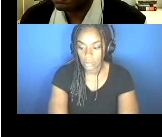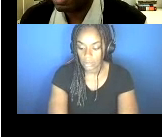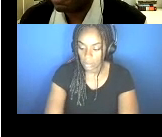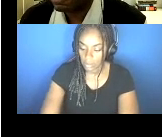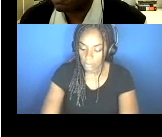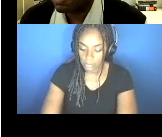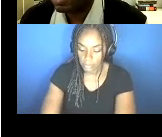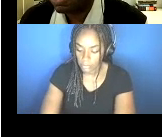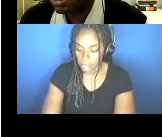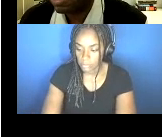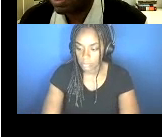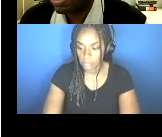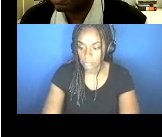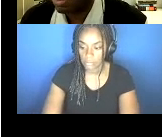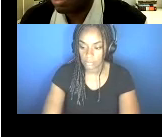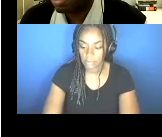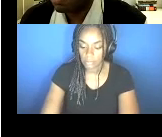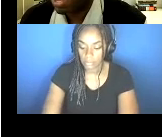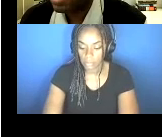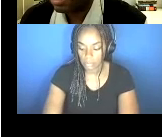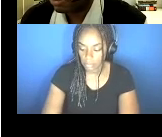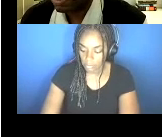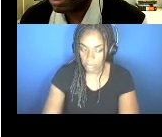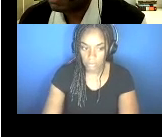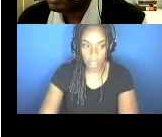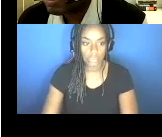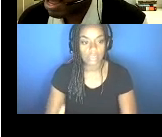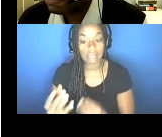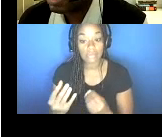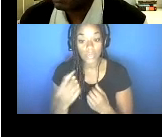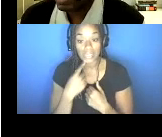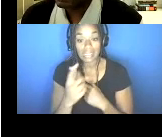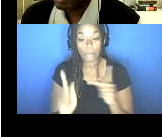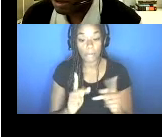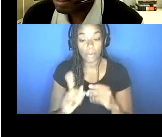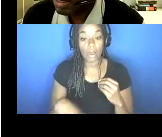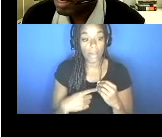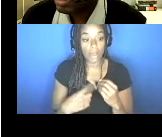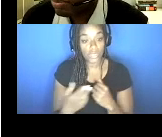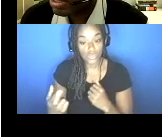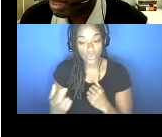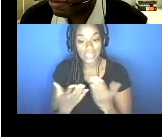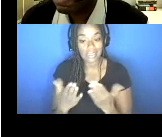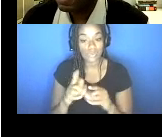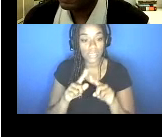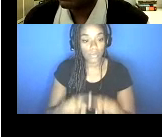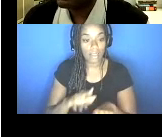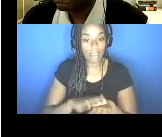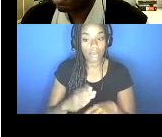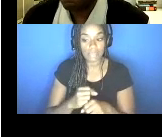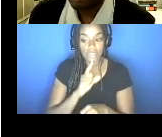just offer, to let folks know what resources and what things, what assets or what things we do have, and what things we can rely on to keep us safe,